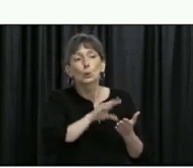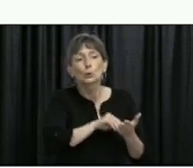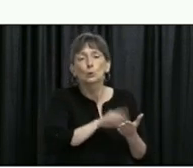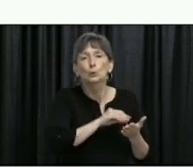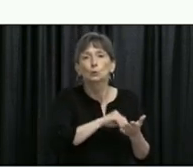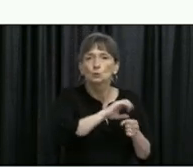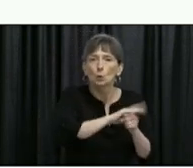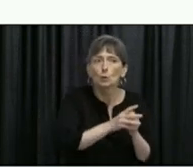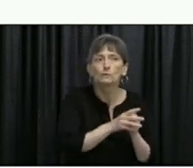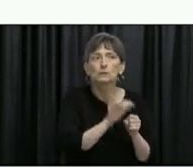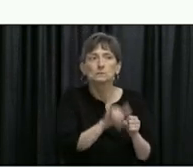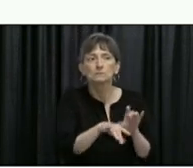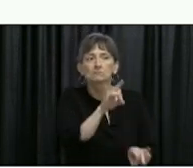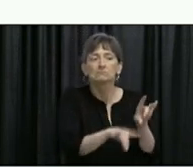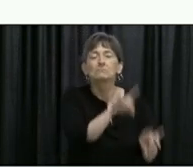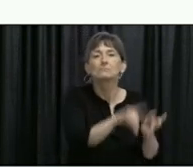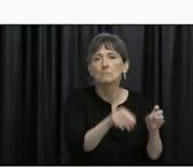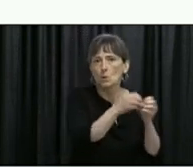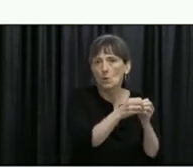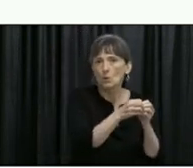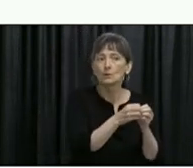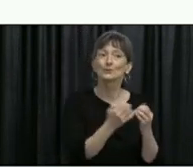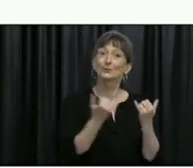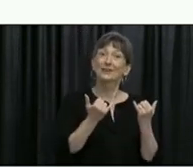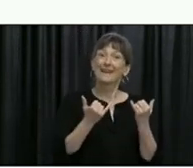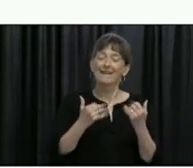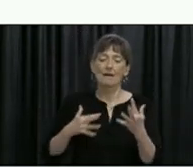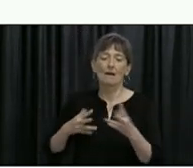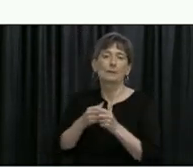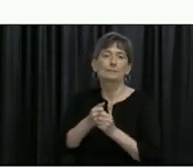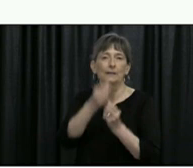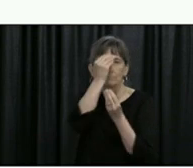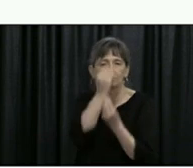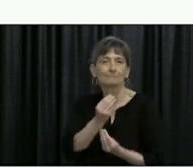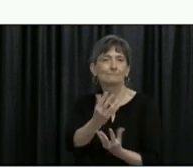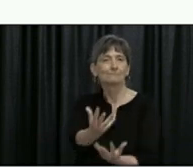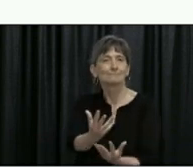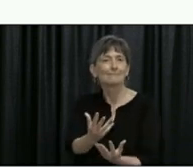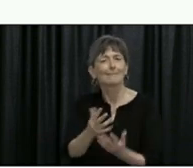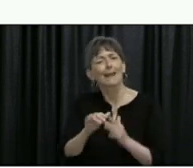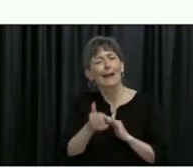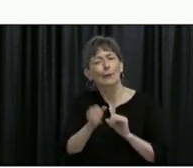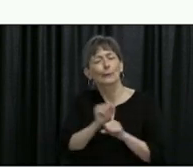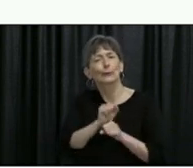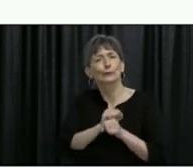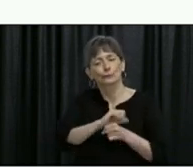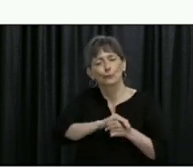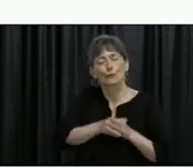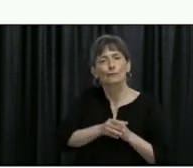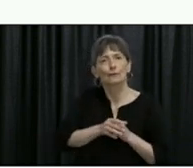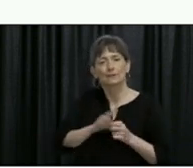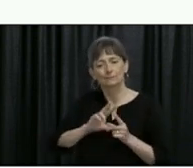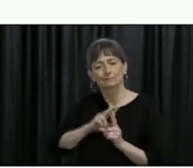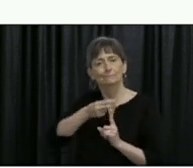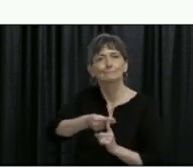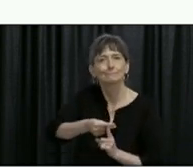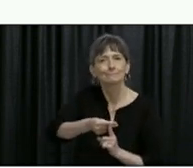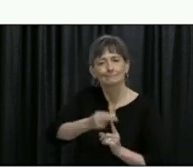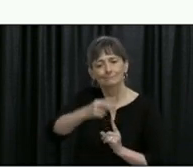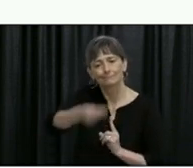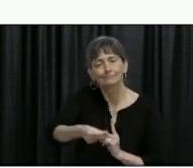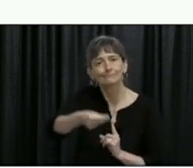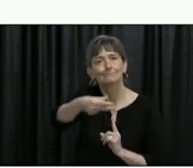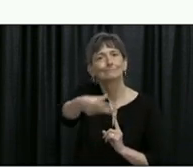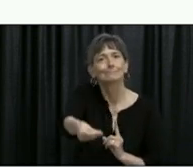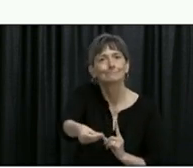I will provide a brief presentation to help further this understanding. When it comes to COVID-19, the proverb that knowledge is power most